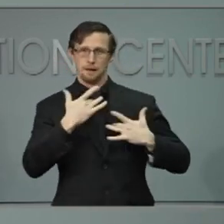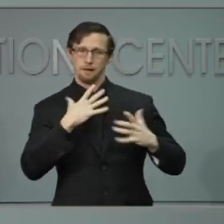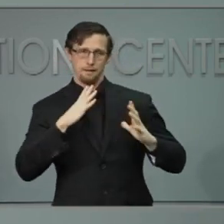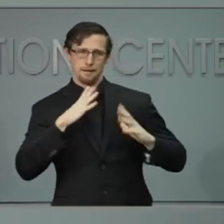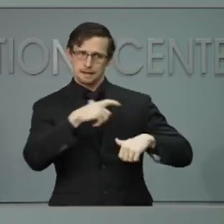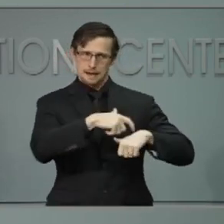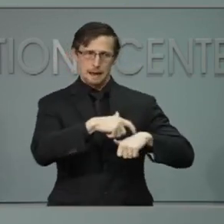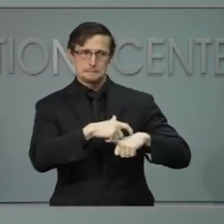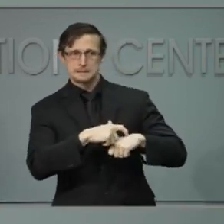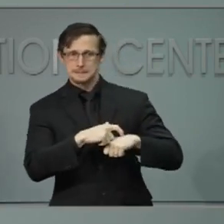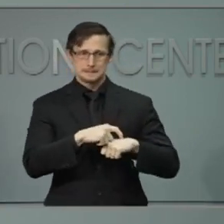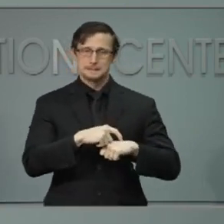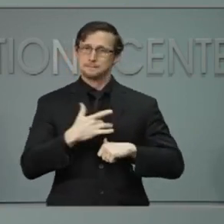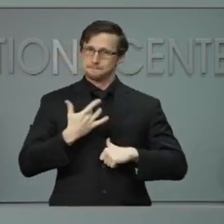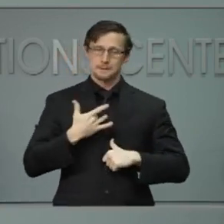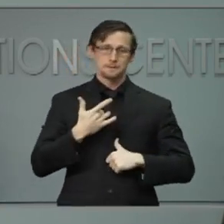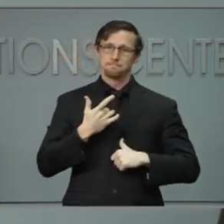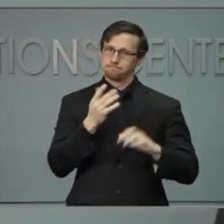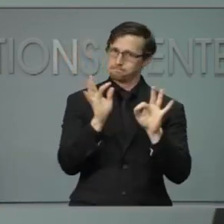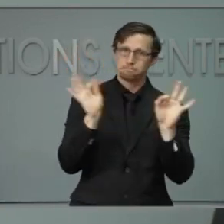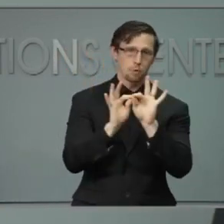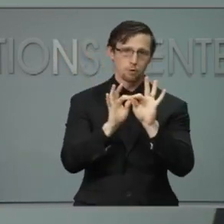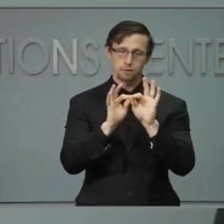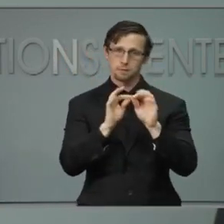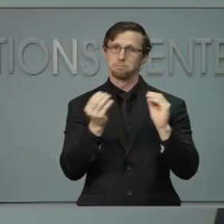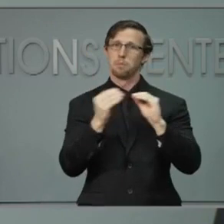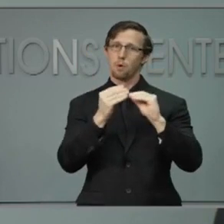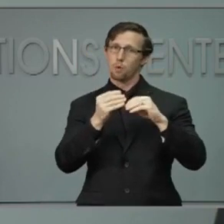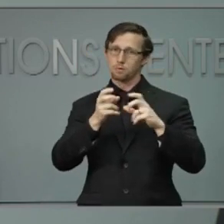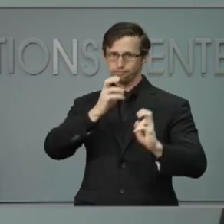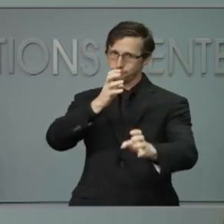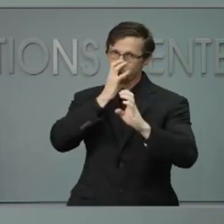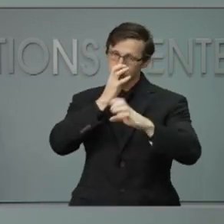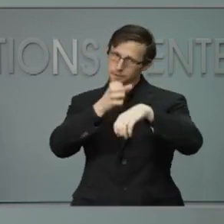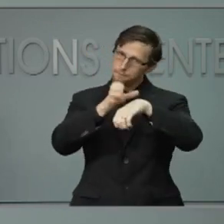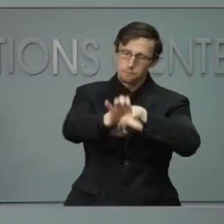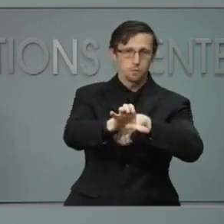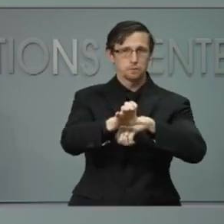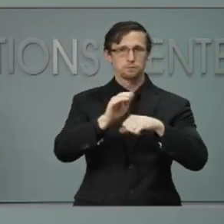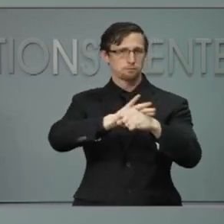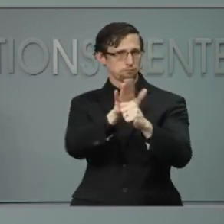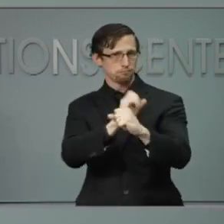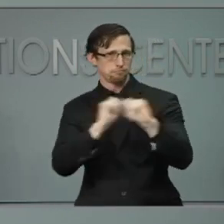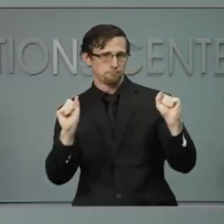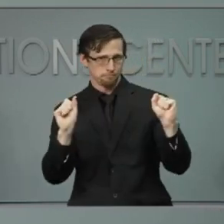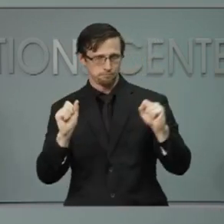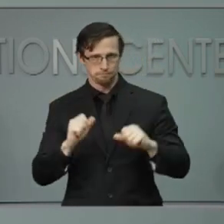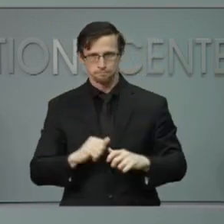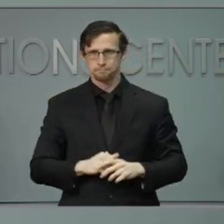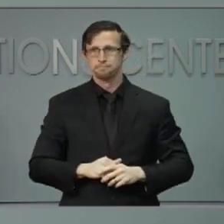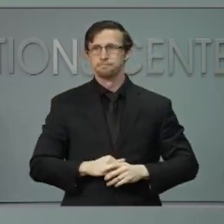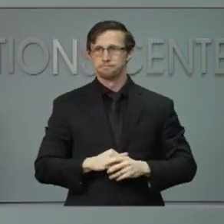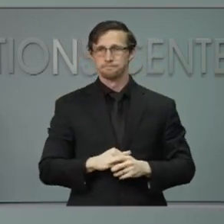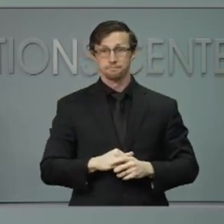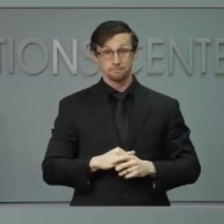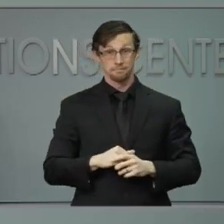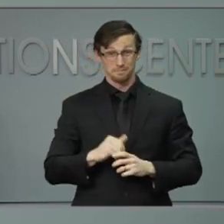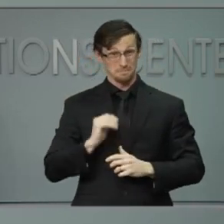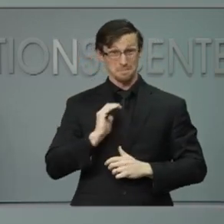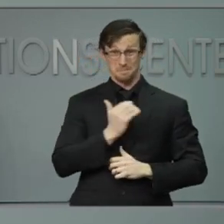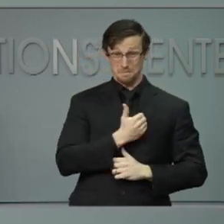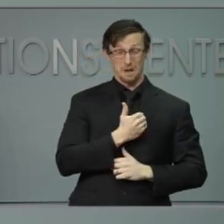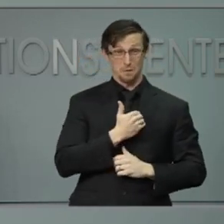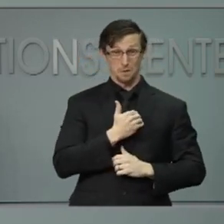saw the need to increase enforcement of COVID-19 safety protocols. Our positivity